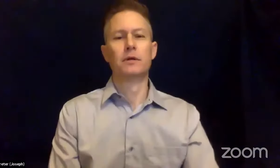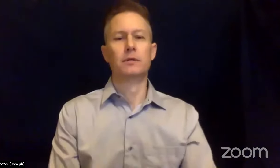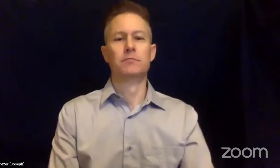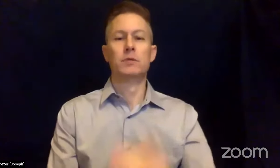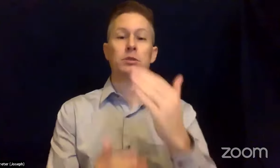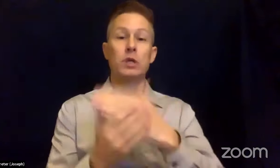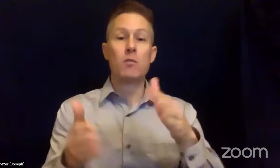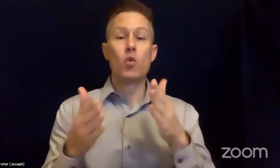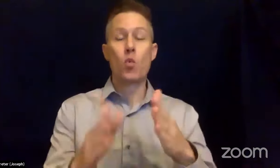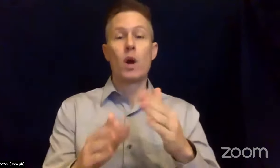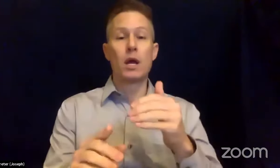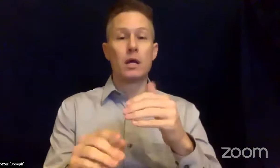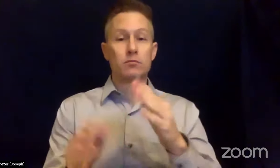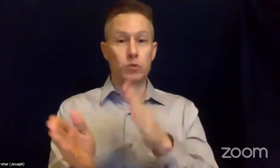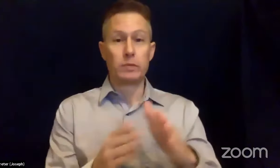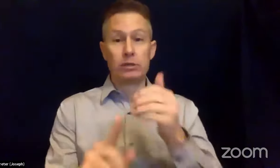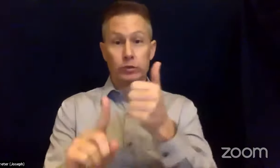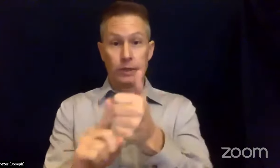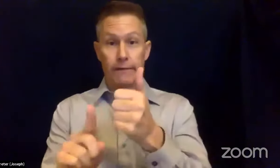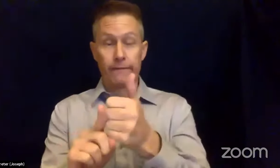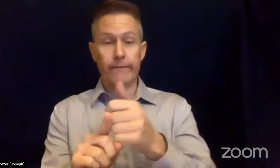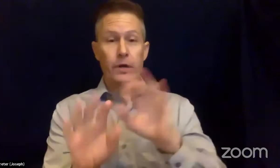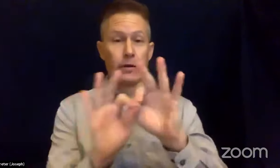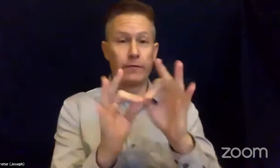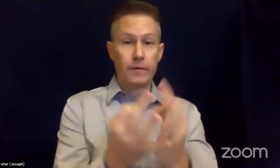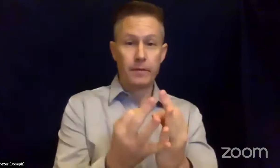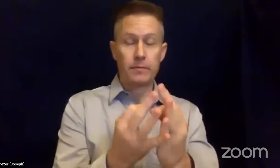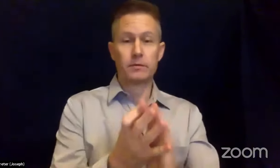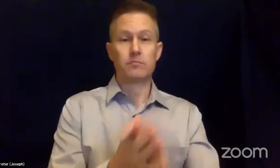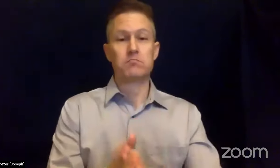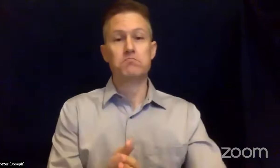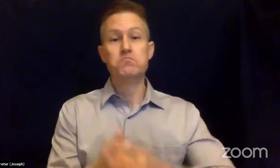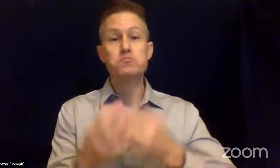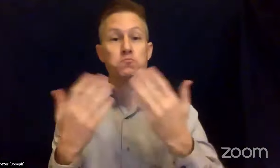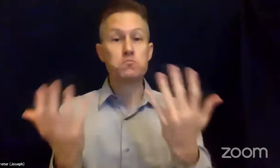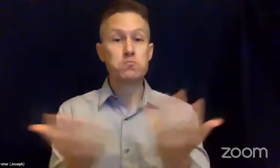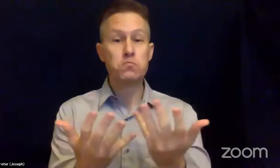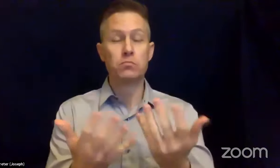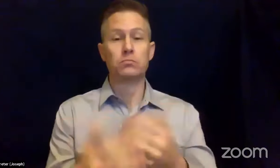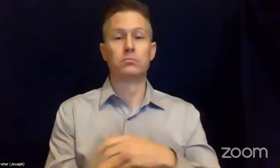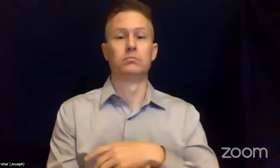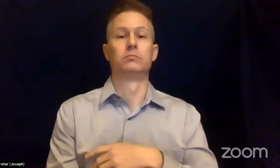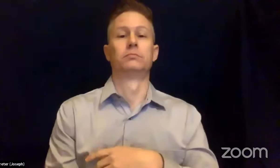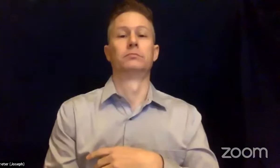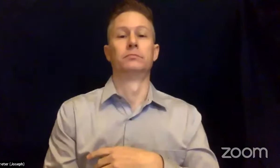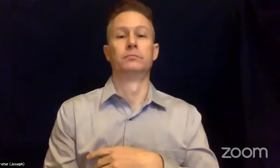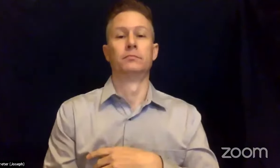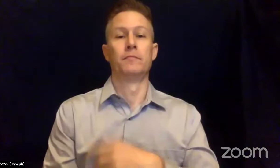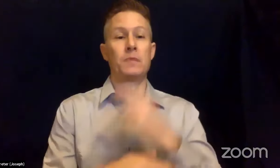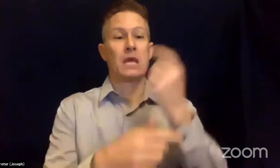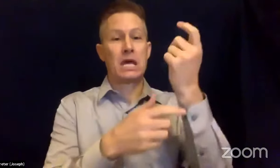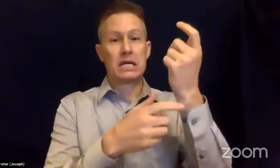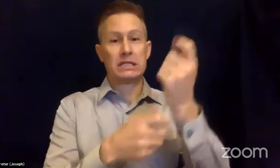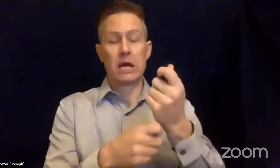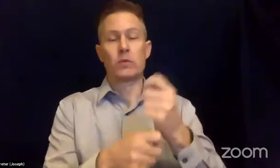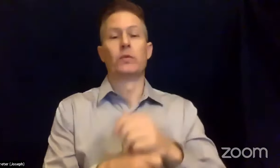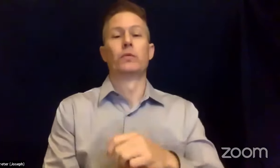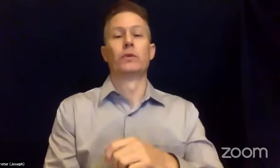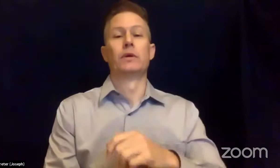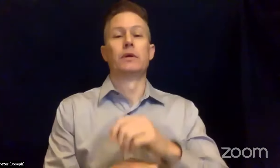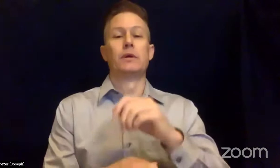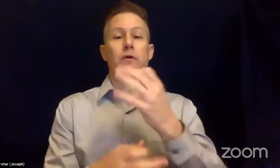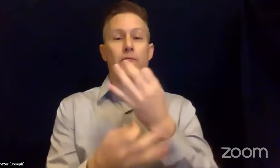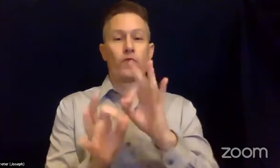yourself and your family is to download the free My Shake app from the Apple